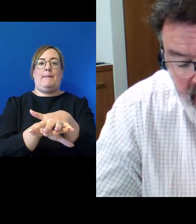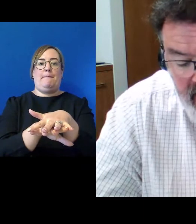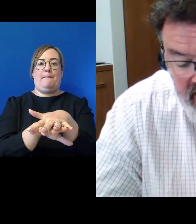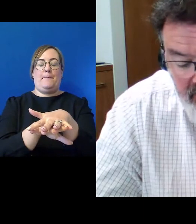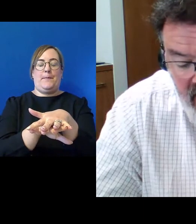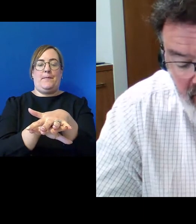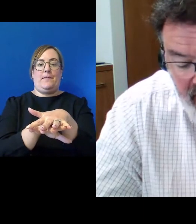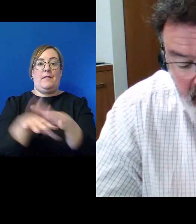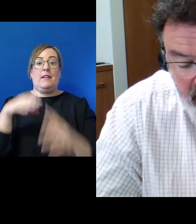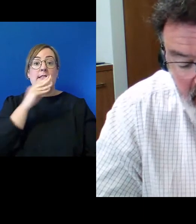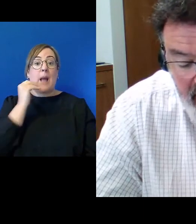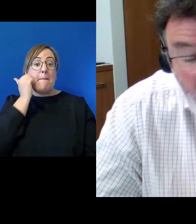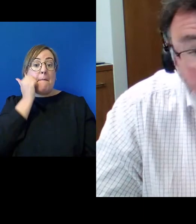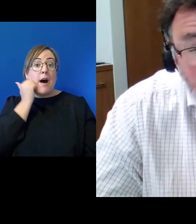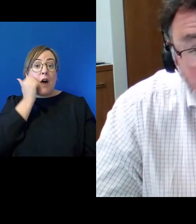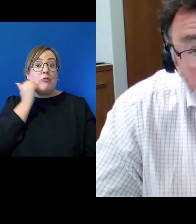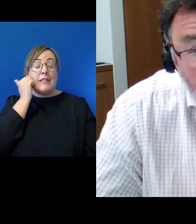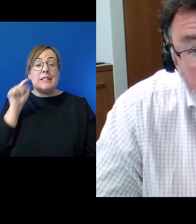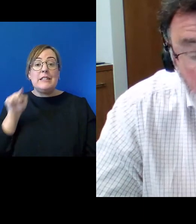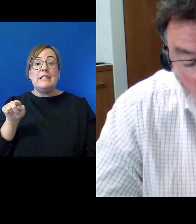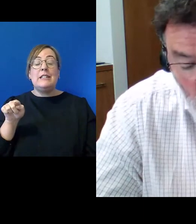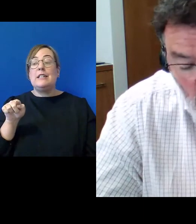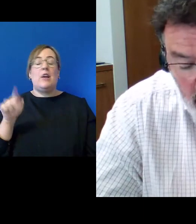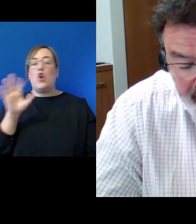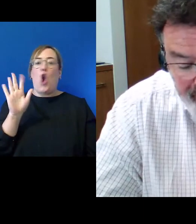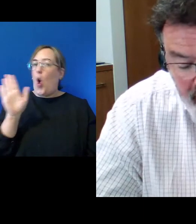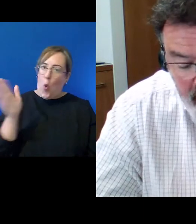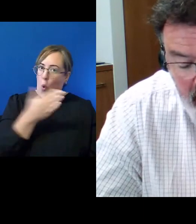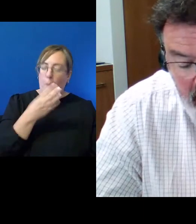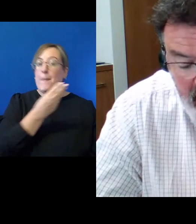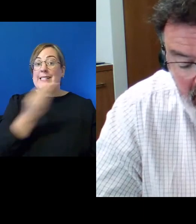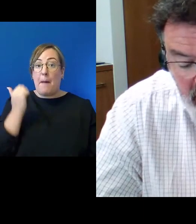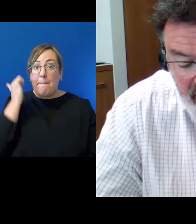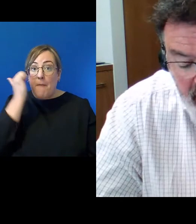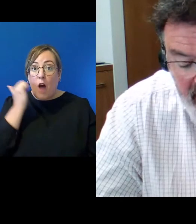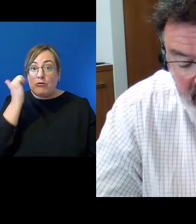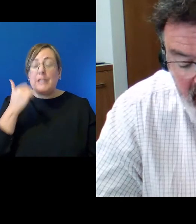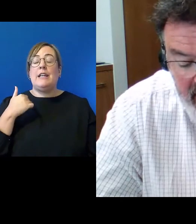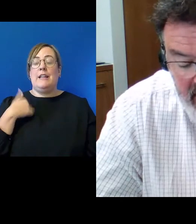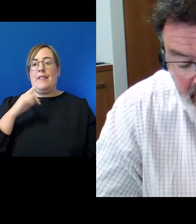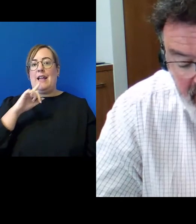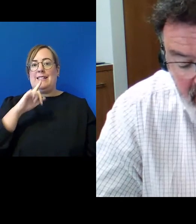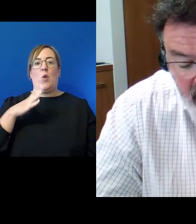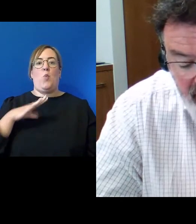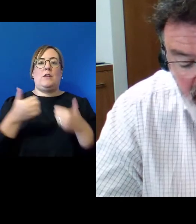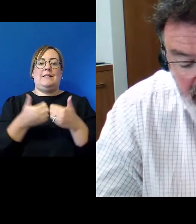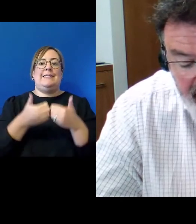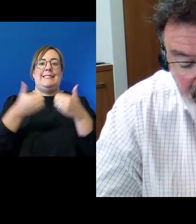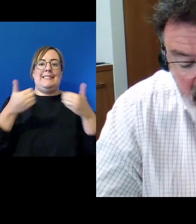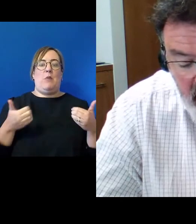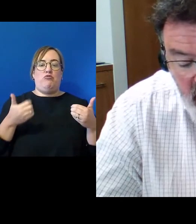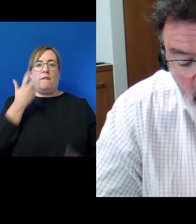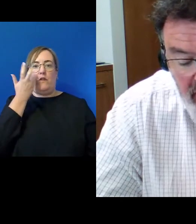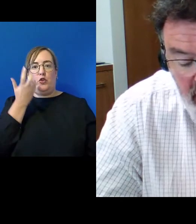Some Maori, though again by no means all, argue for an entirely separate Maori future